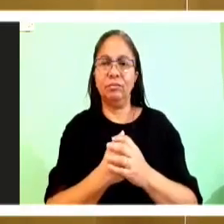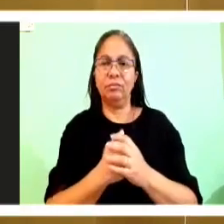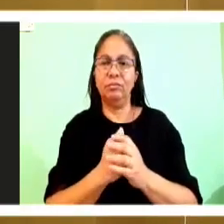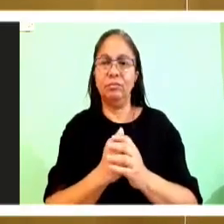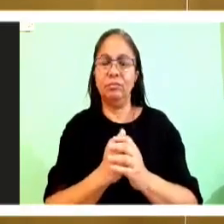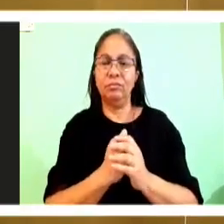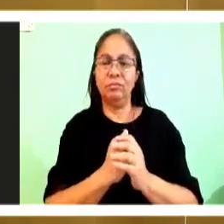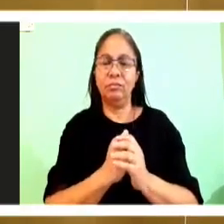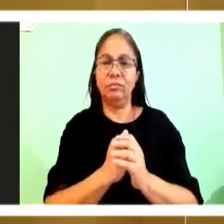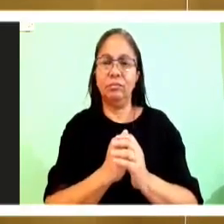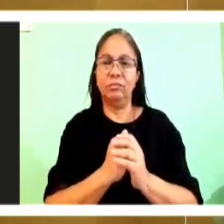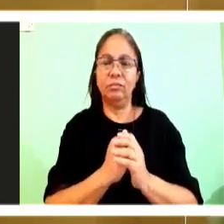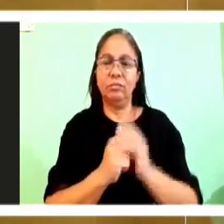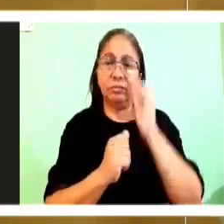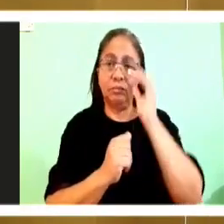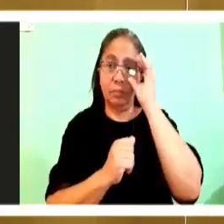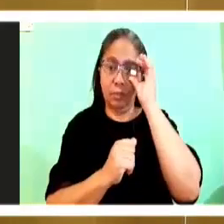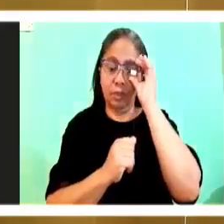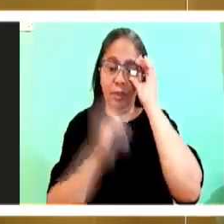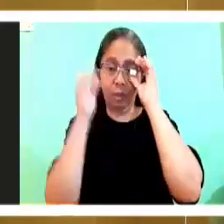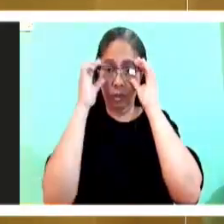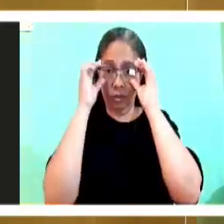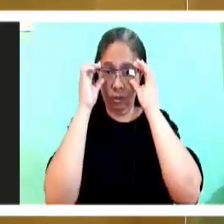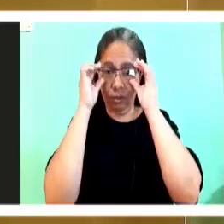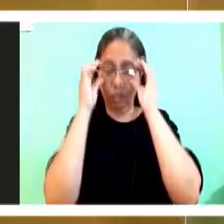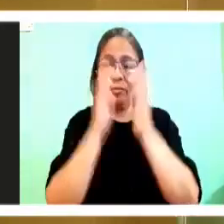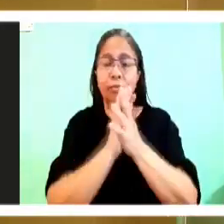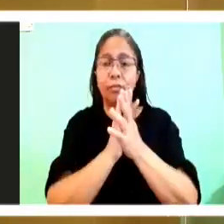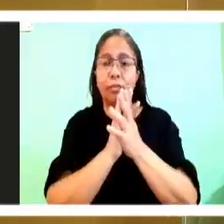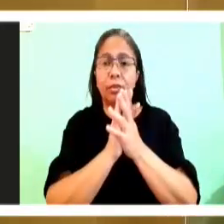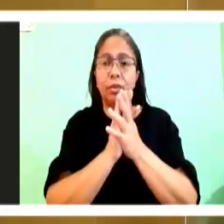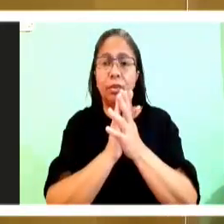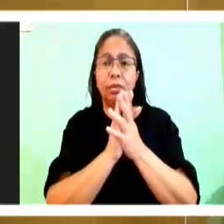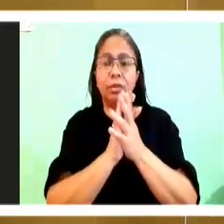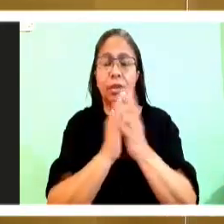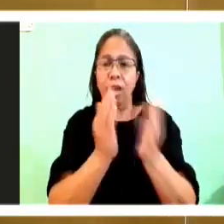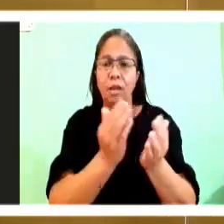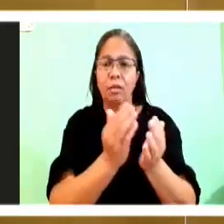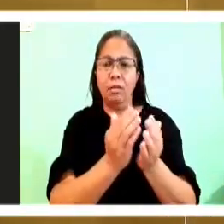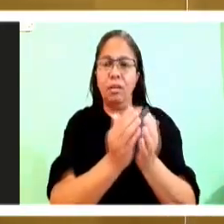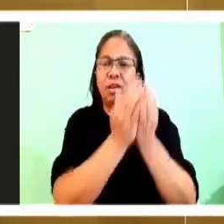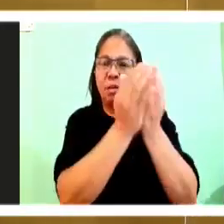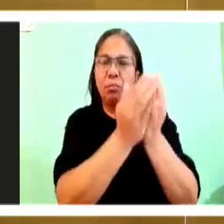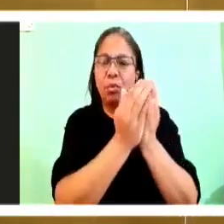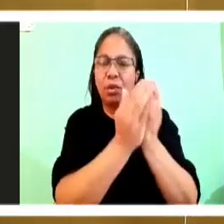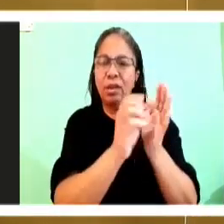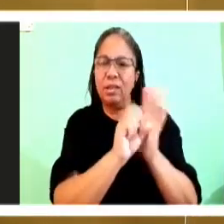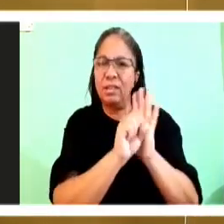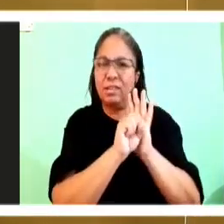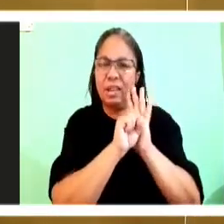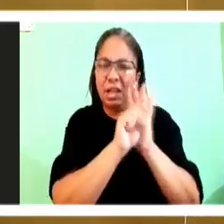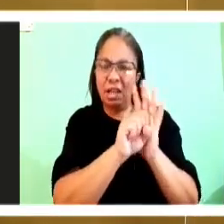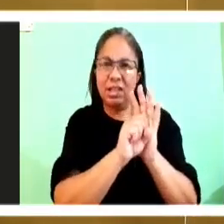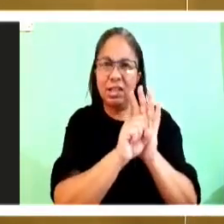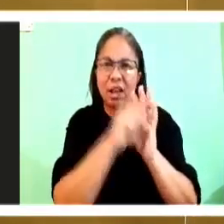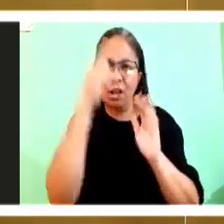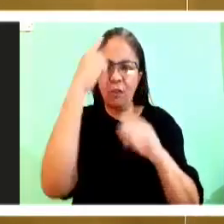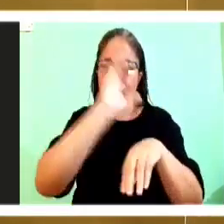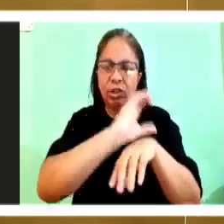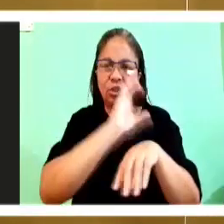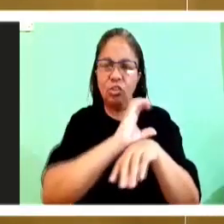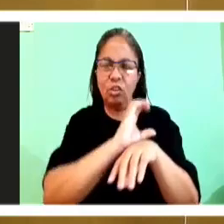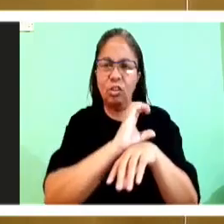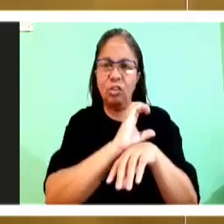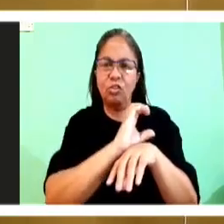the church. And the church being the boat that Peter is steering. And